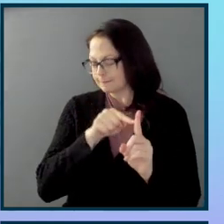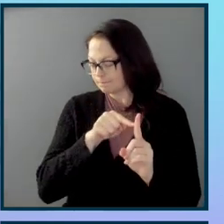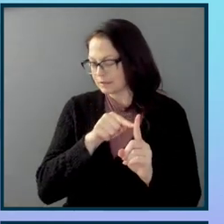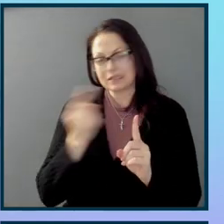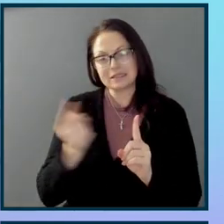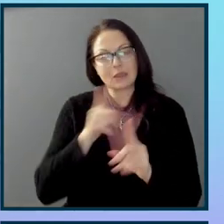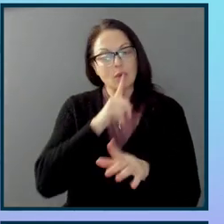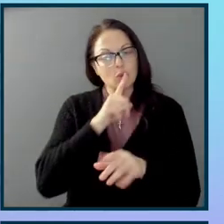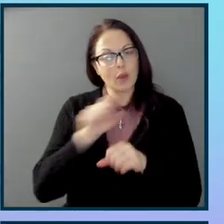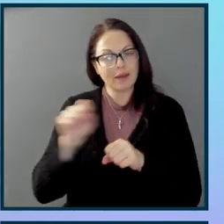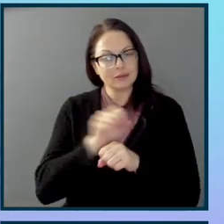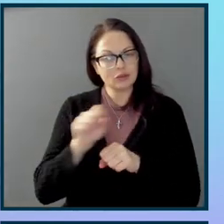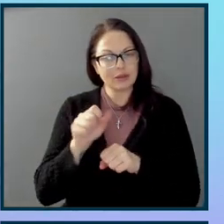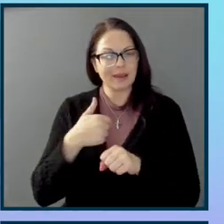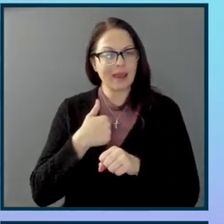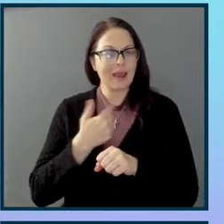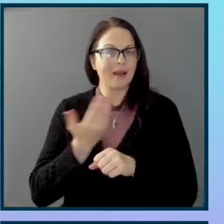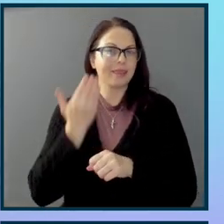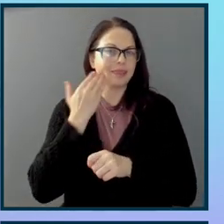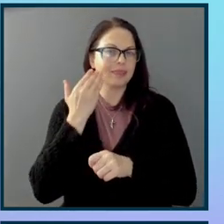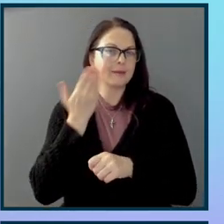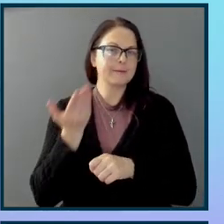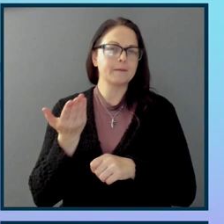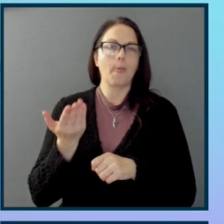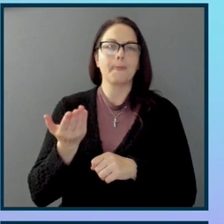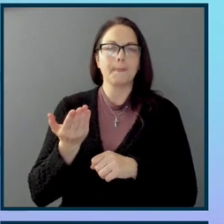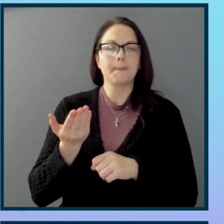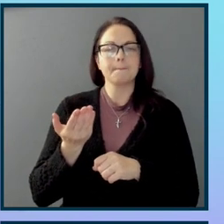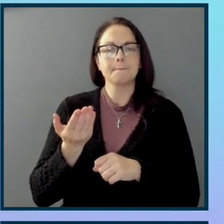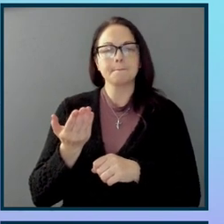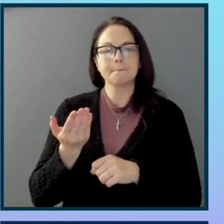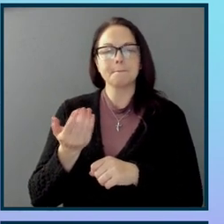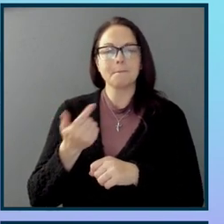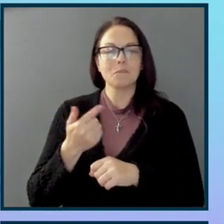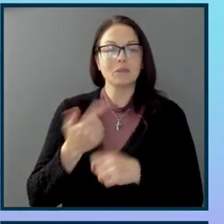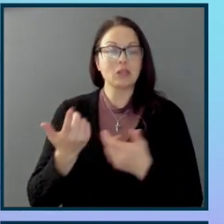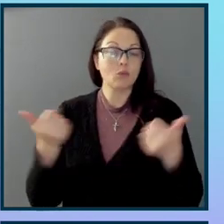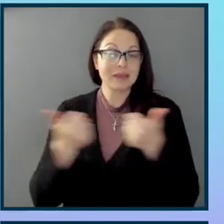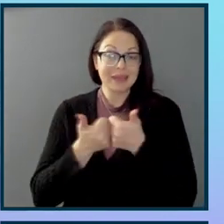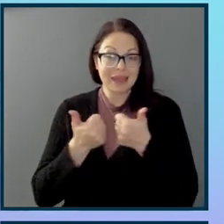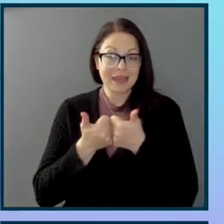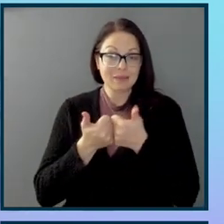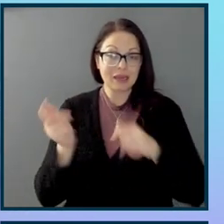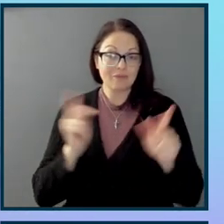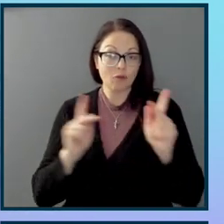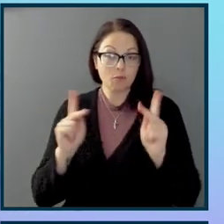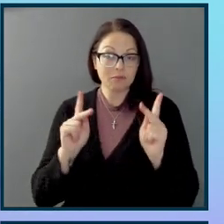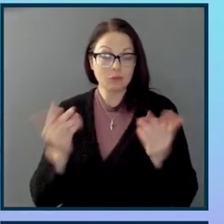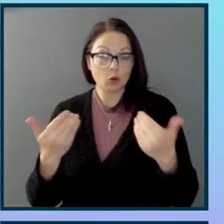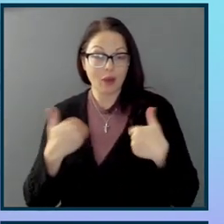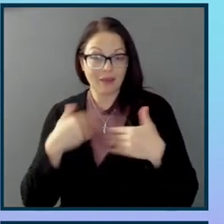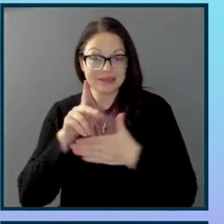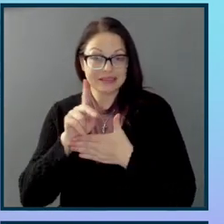I think, you know, gaming for people with disabilities was not